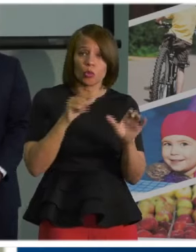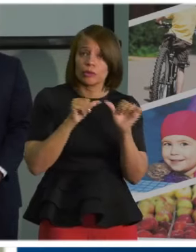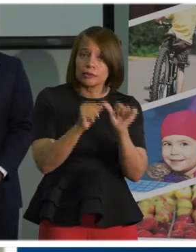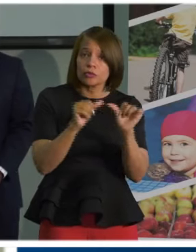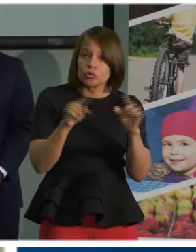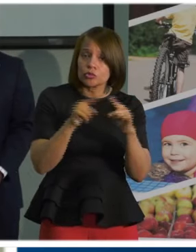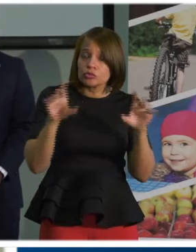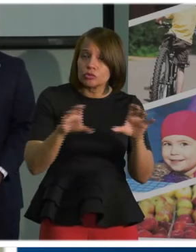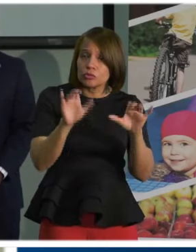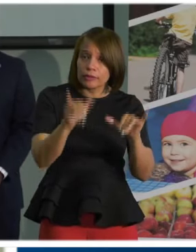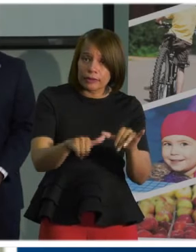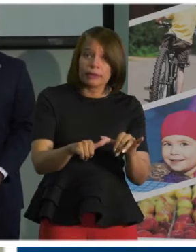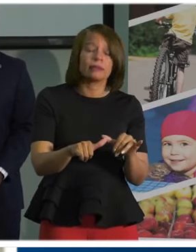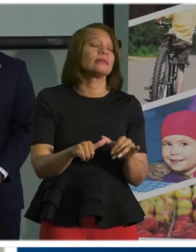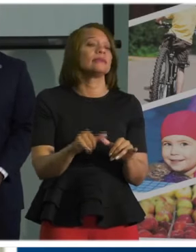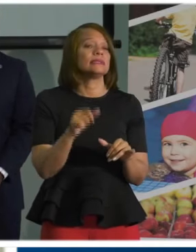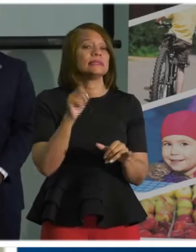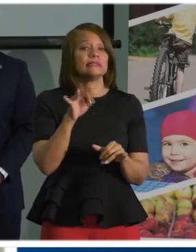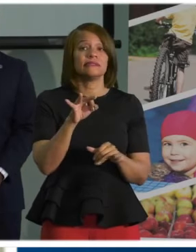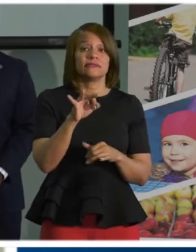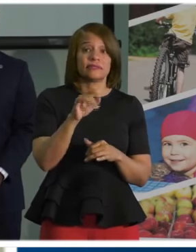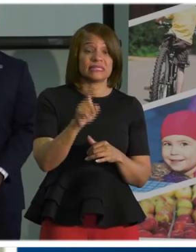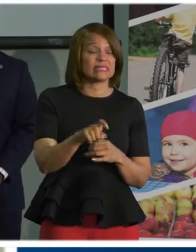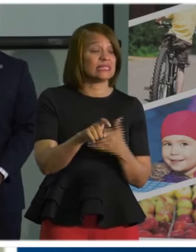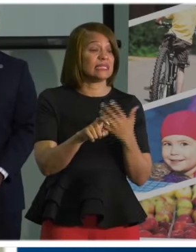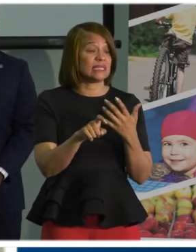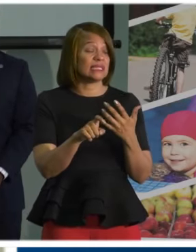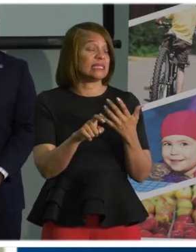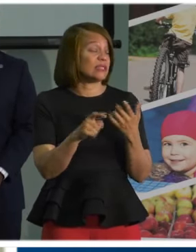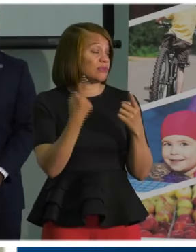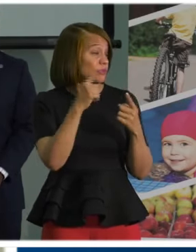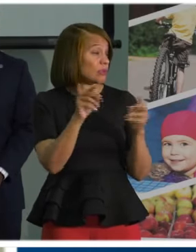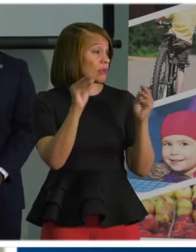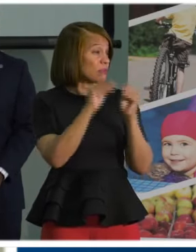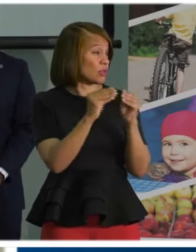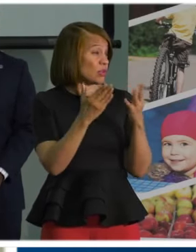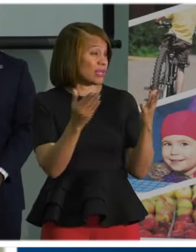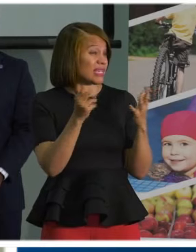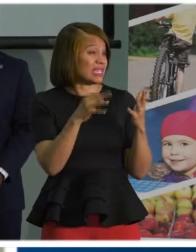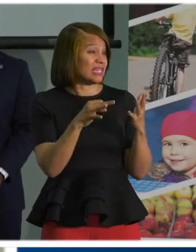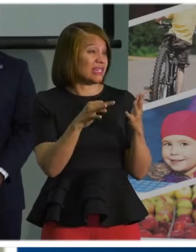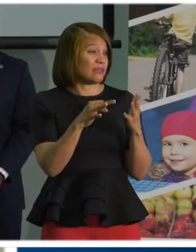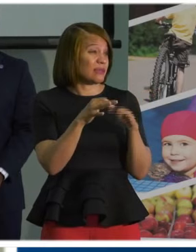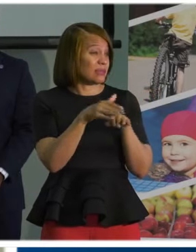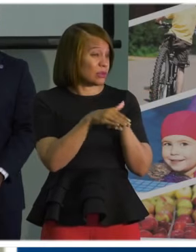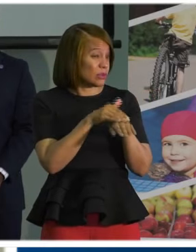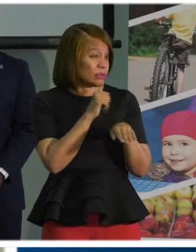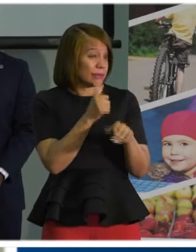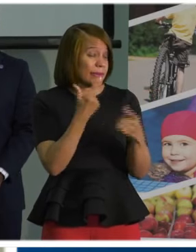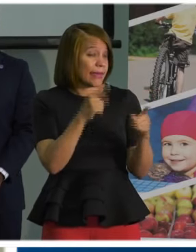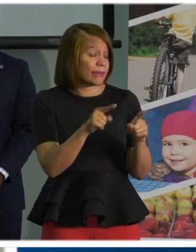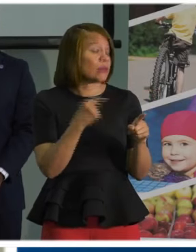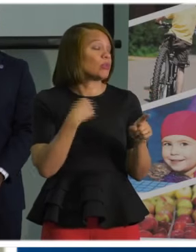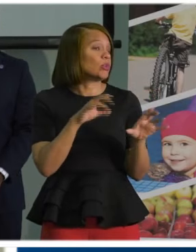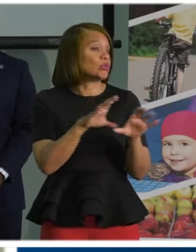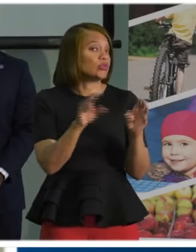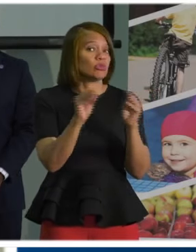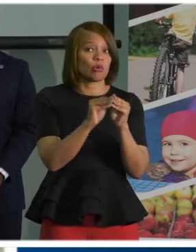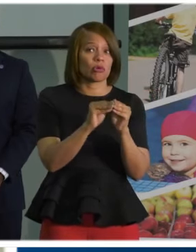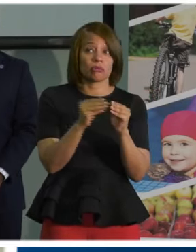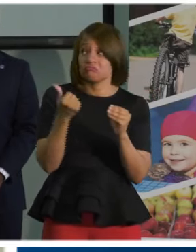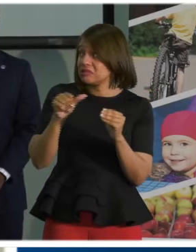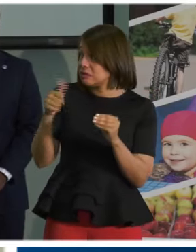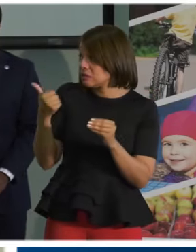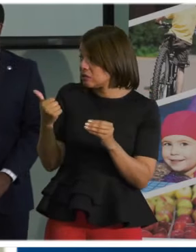if, uh, uh, uh, the need arises and we don't see the slowdown we're looking for. Dr. Roberts, any additional